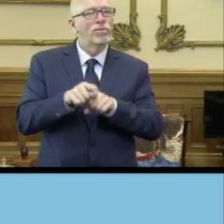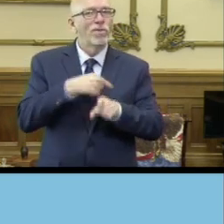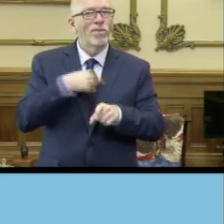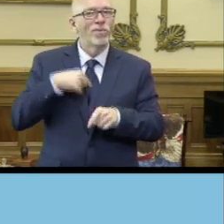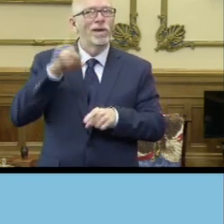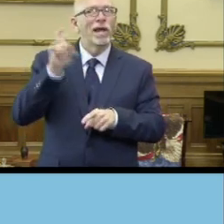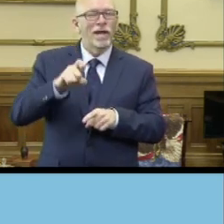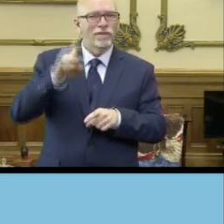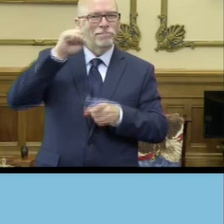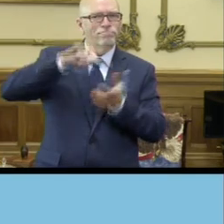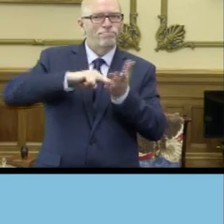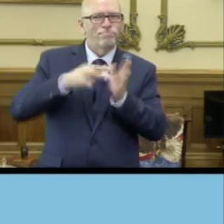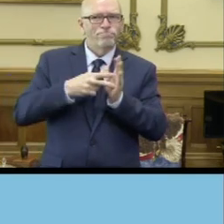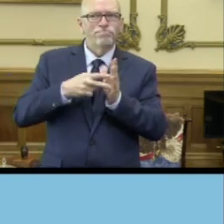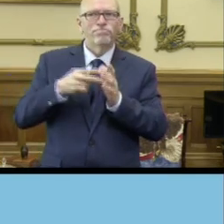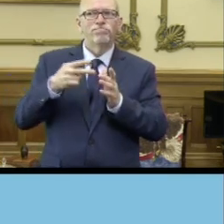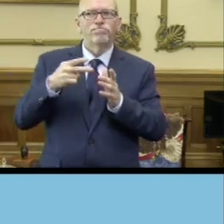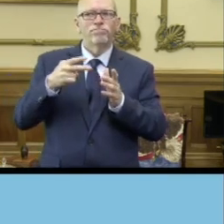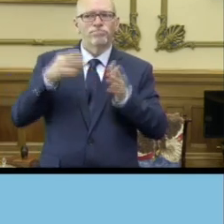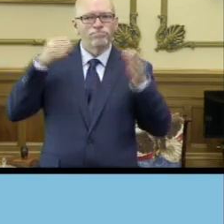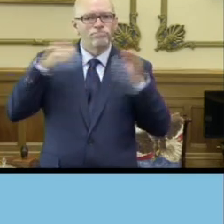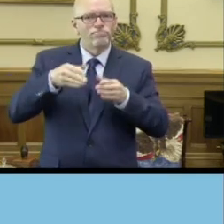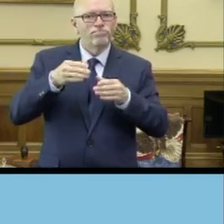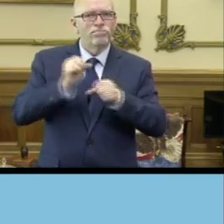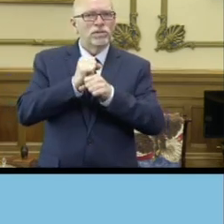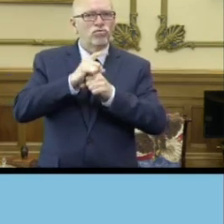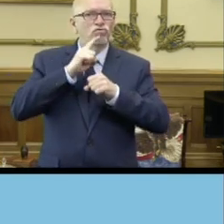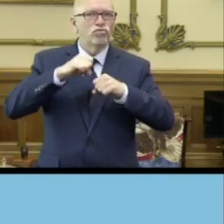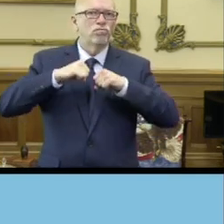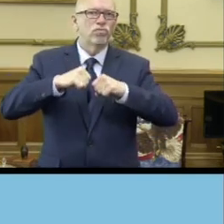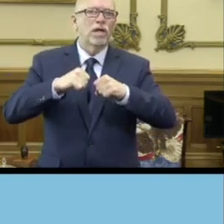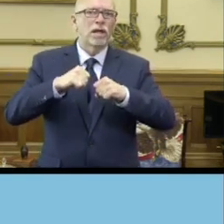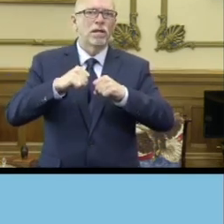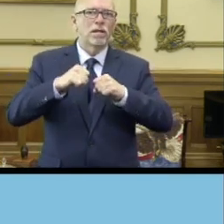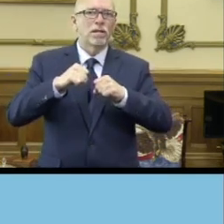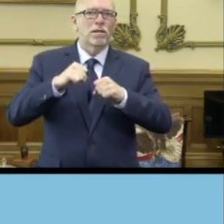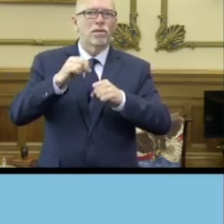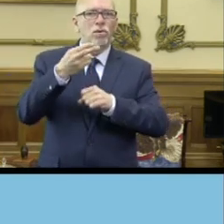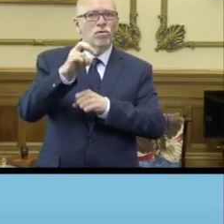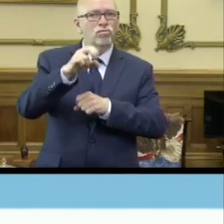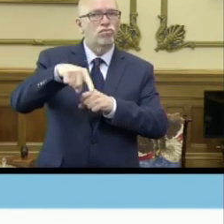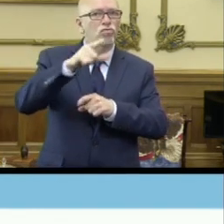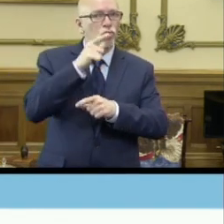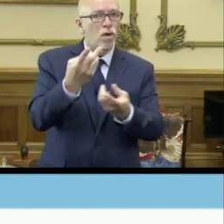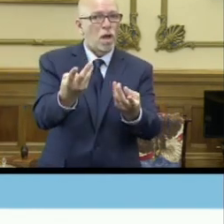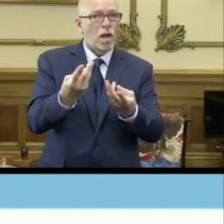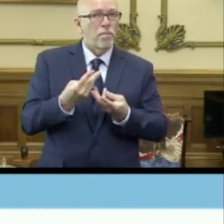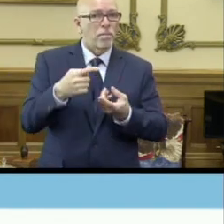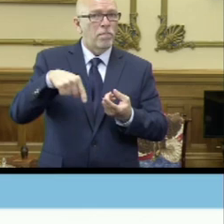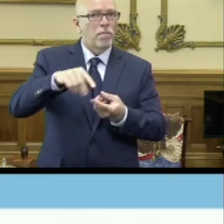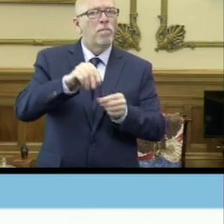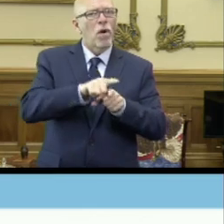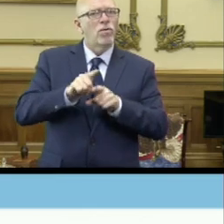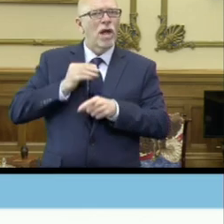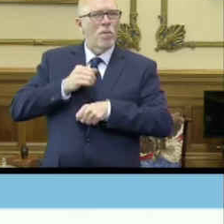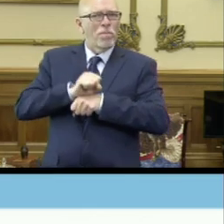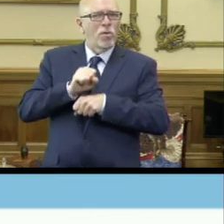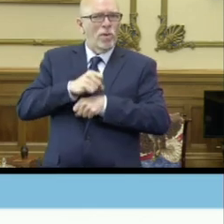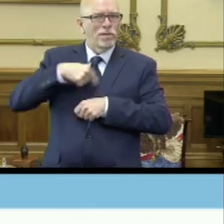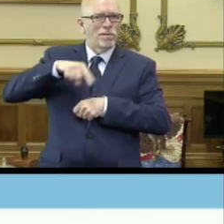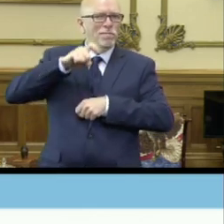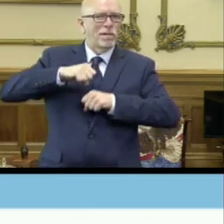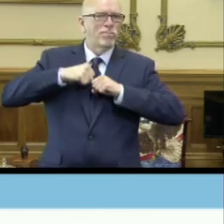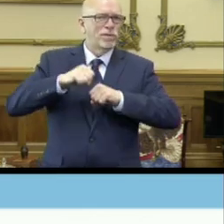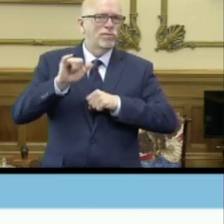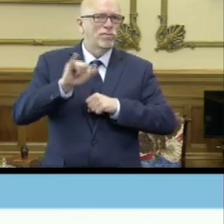and deliberate for the concern of protecting not only the Hoosiers that are coming to visit us, but our employees that are going to